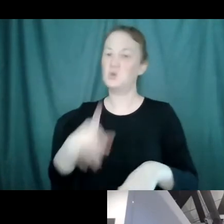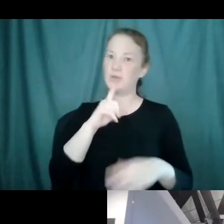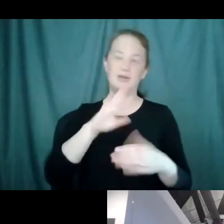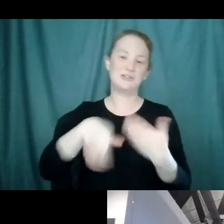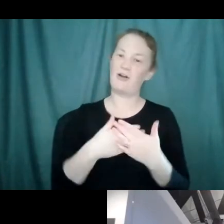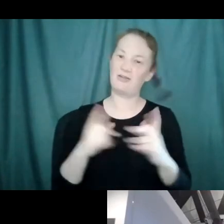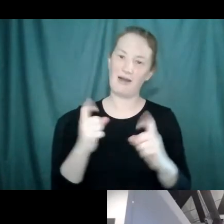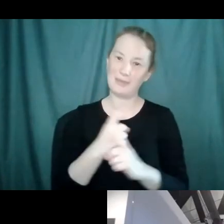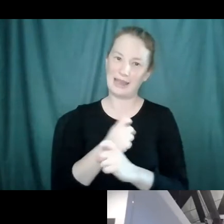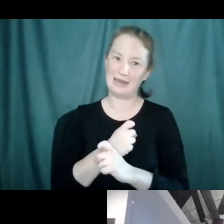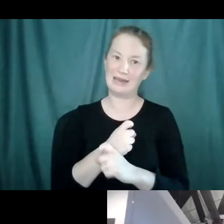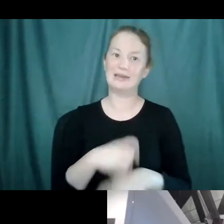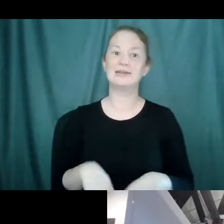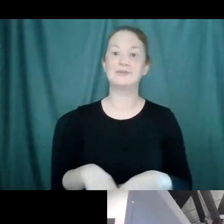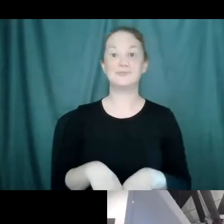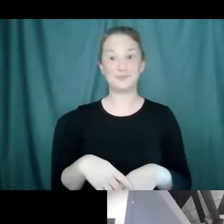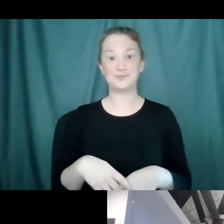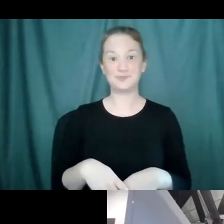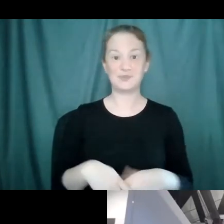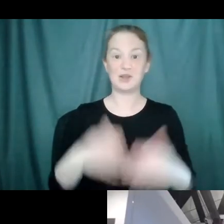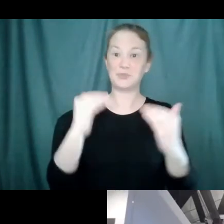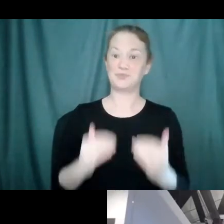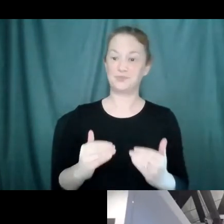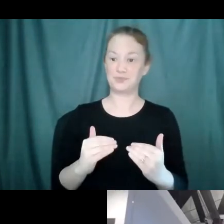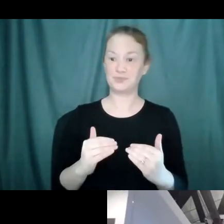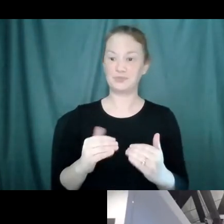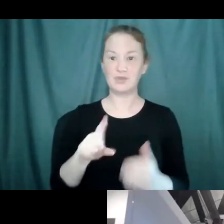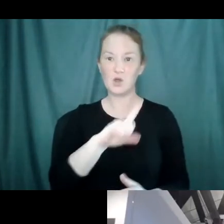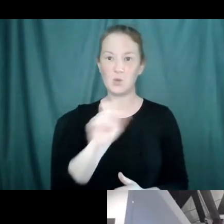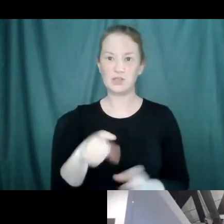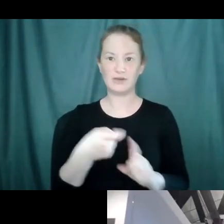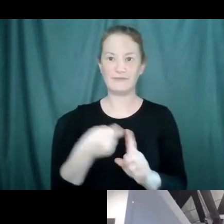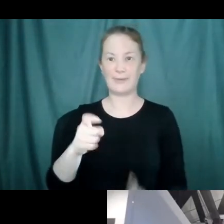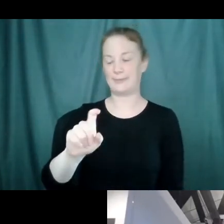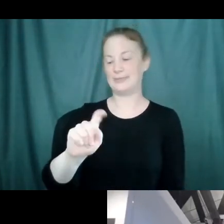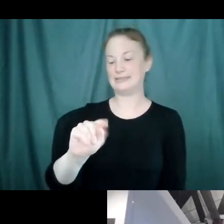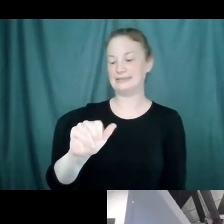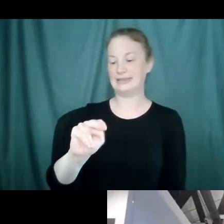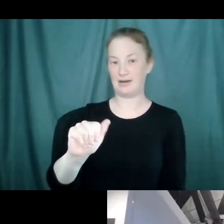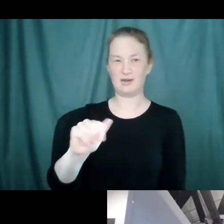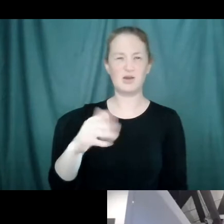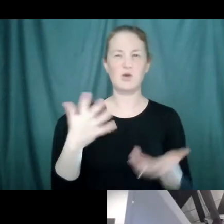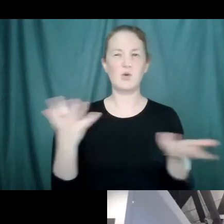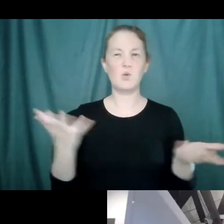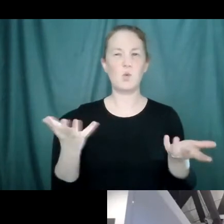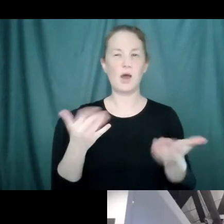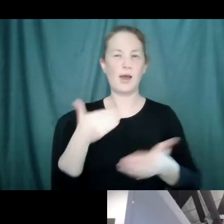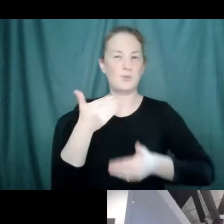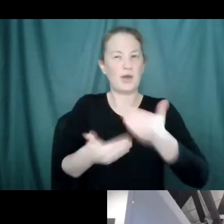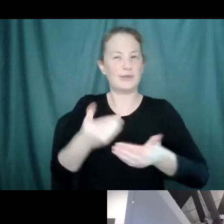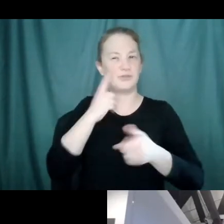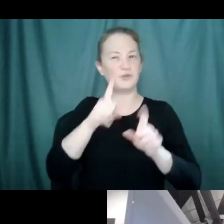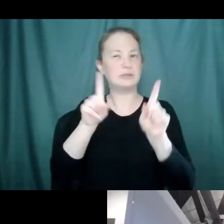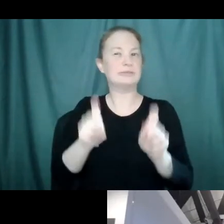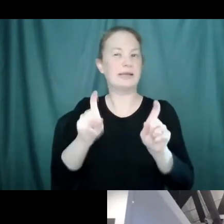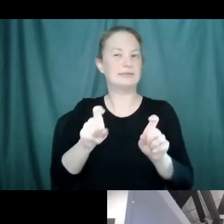Pretty, pretty cool. All right. So we've got a question from Tina. What is the process for testing vaccines and making